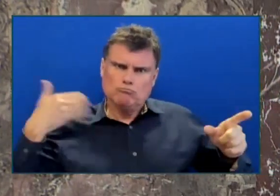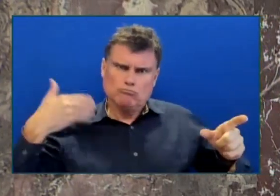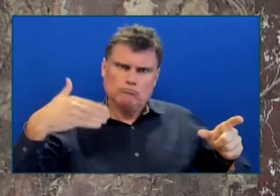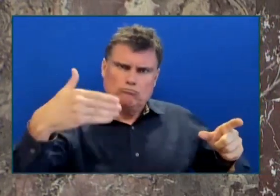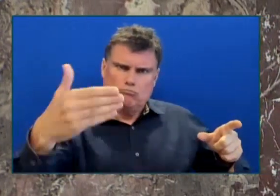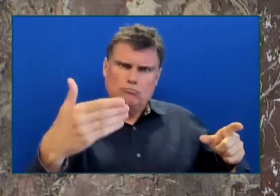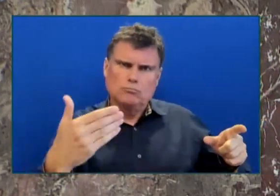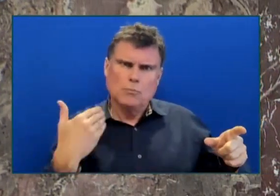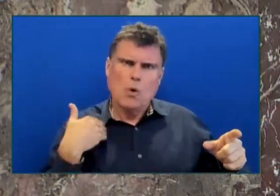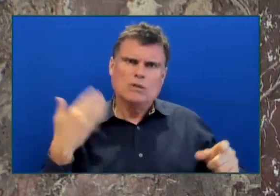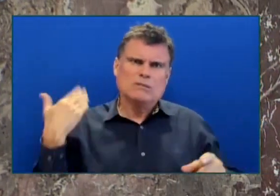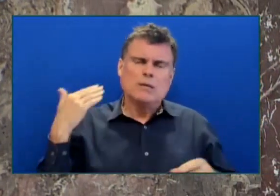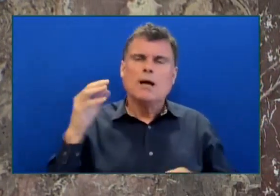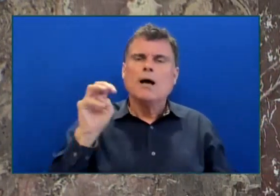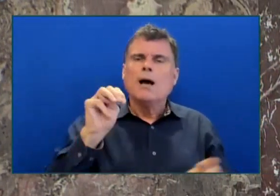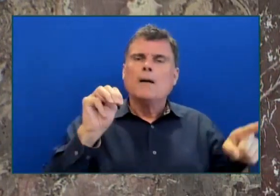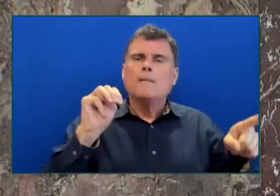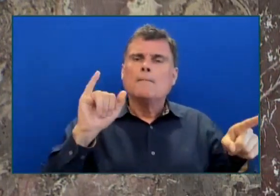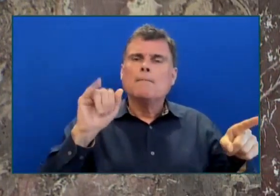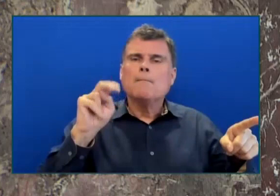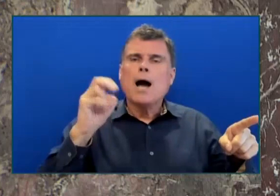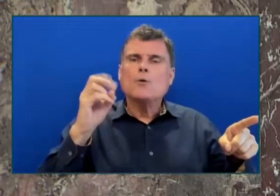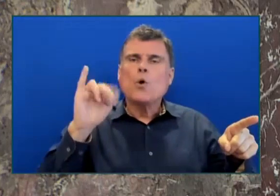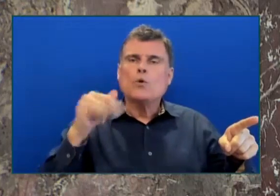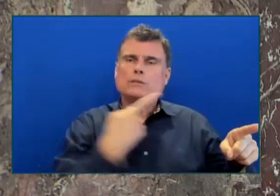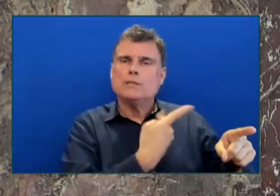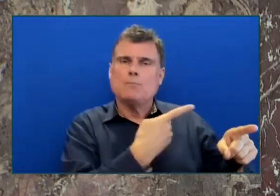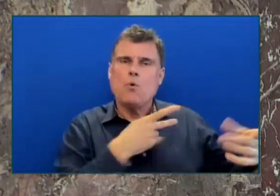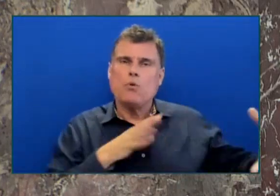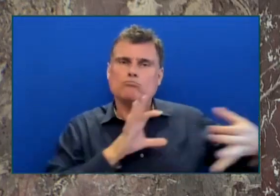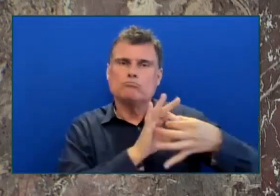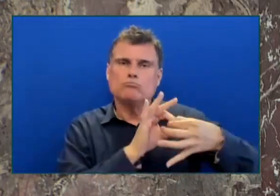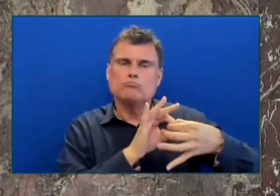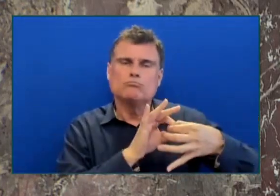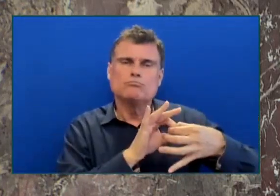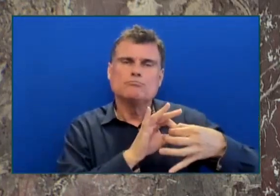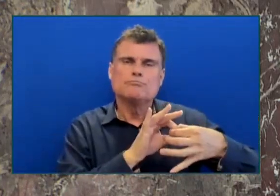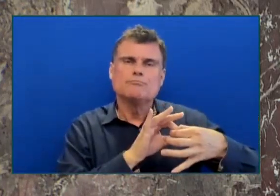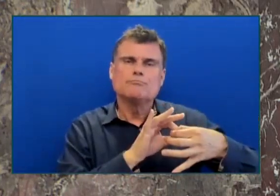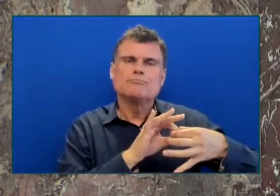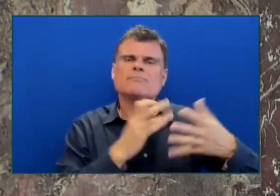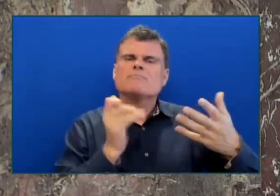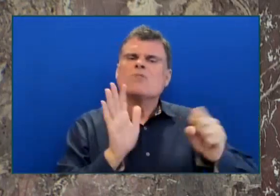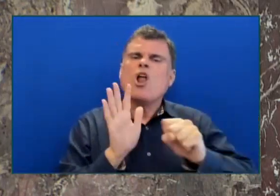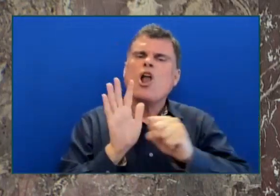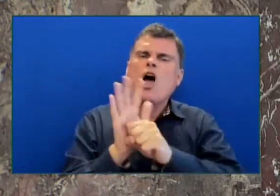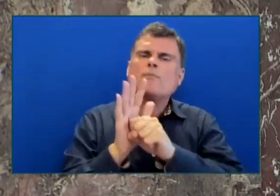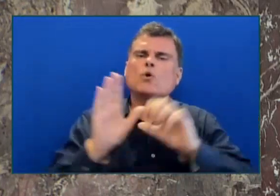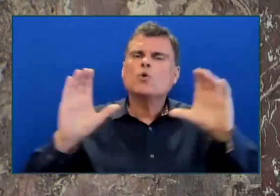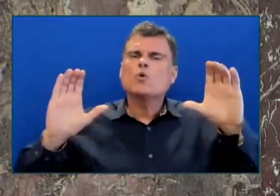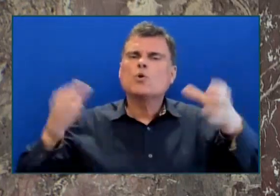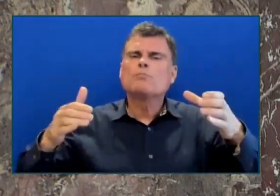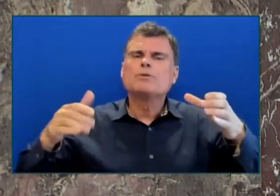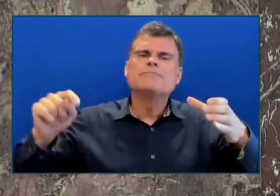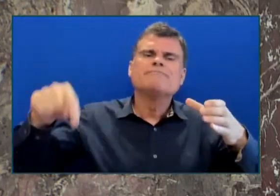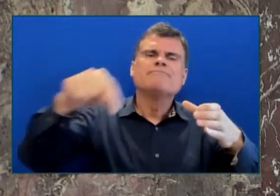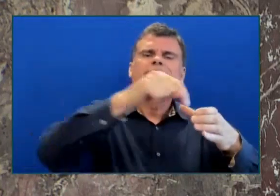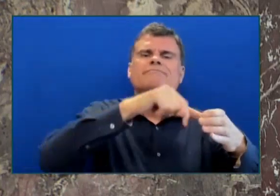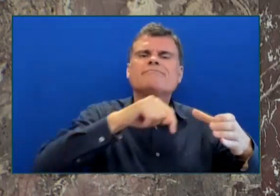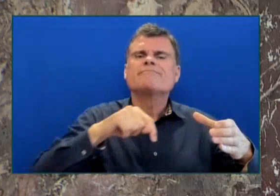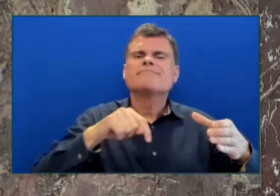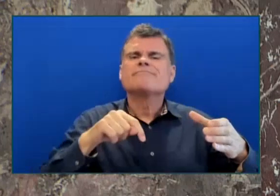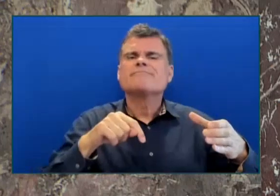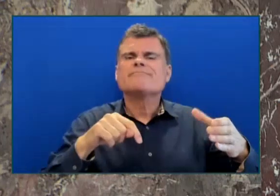lobbyists for example To address some of these issues We have expanded and continued that work Through whistleblower